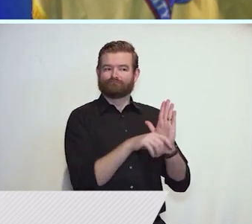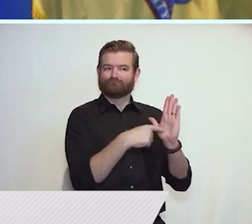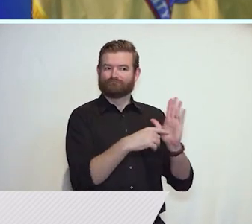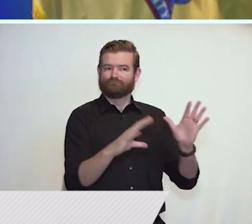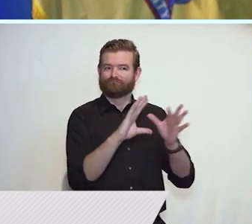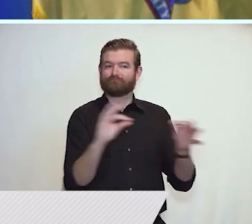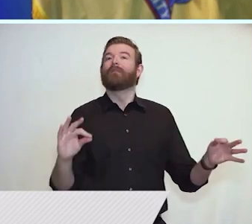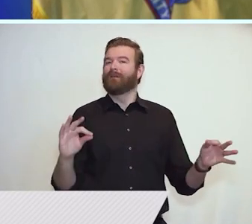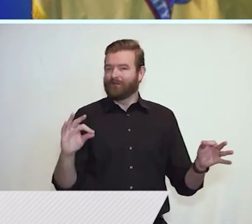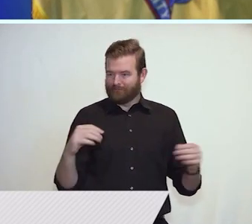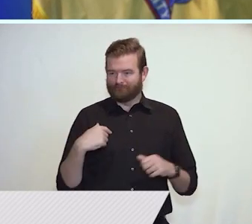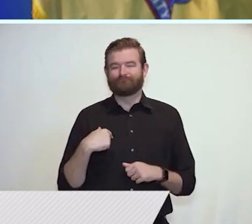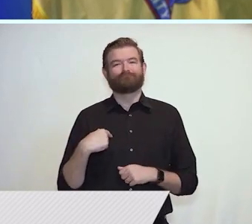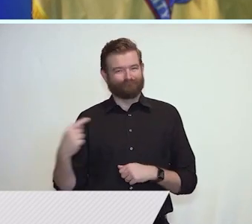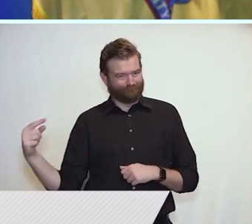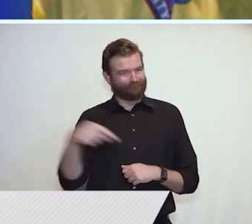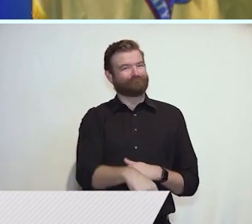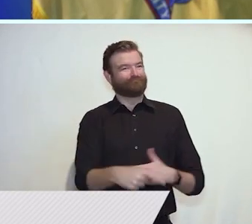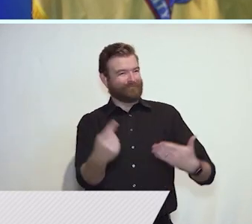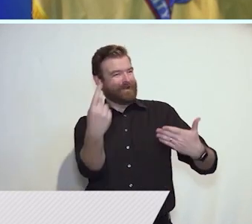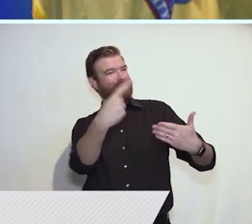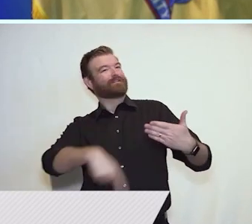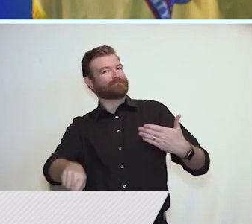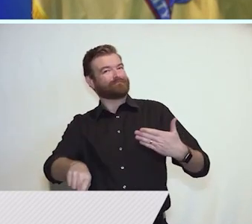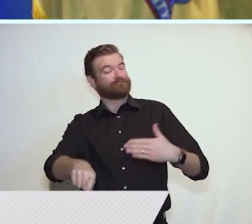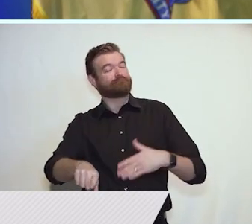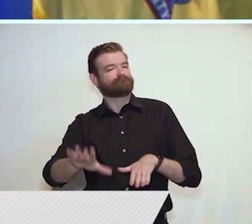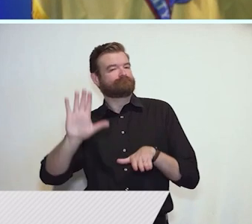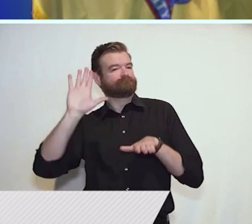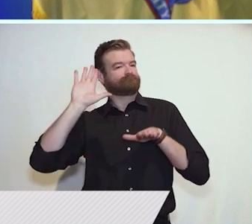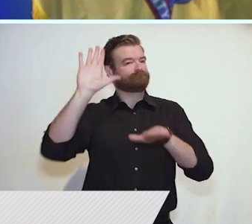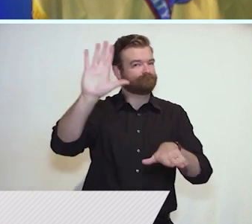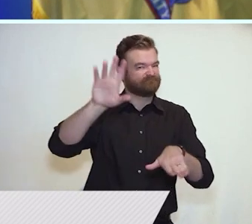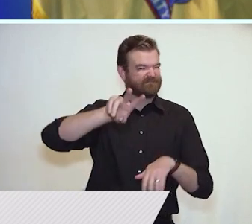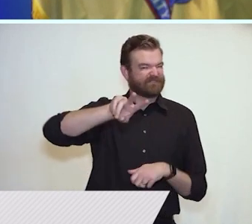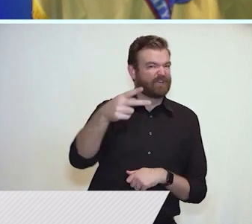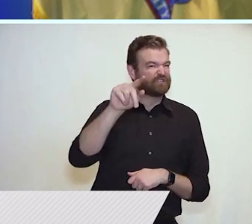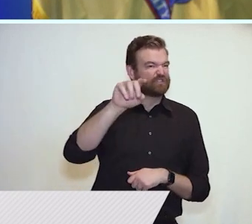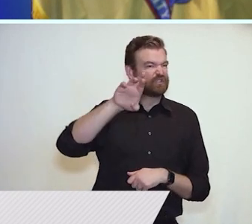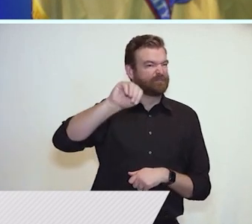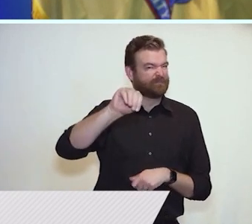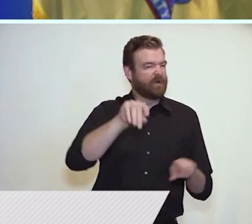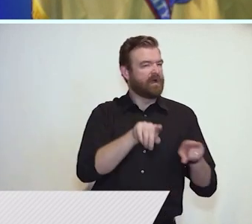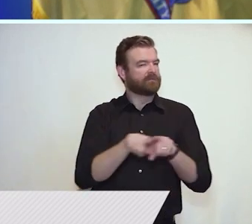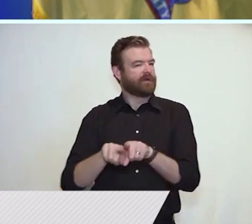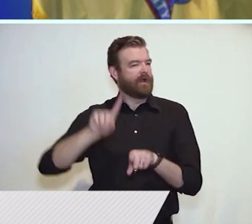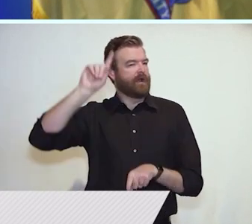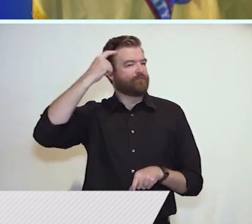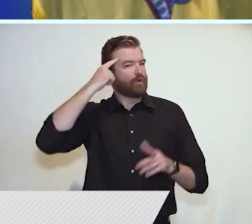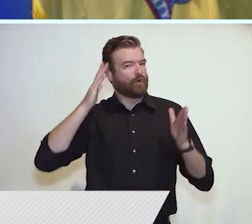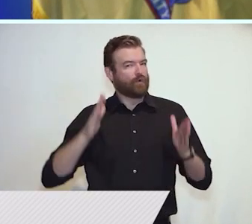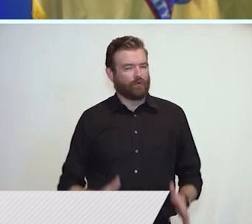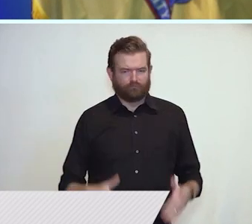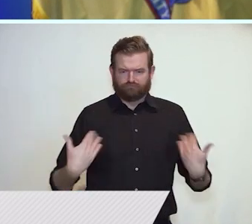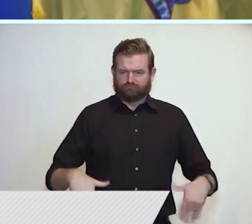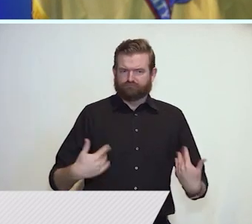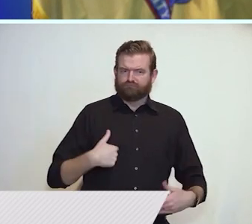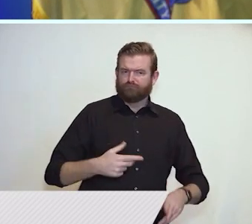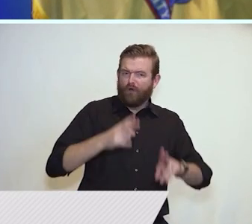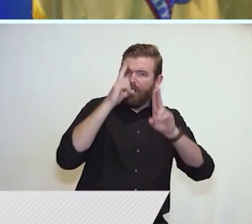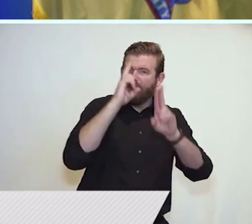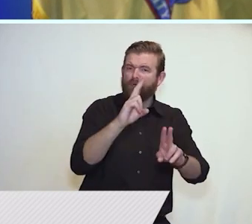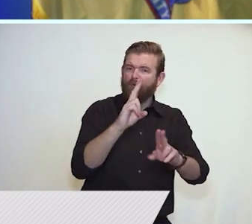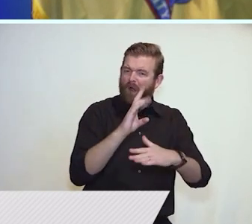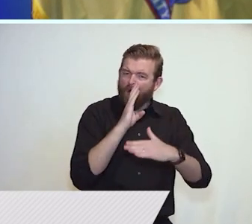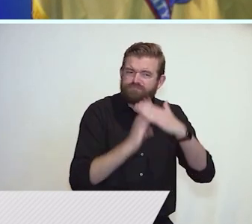of returning here in one week's time to reaffirm my oath and to begin a second term as governor. I